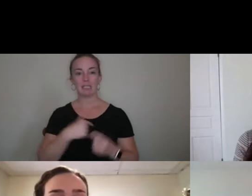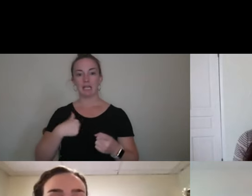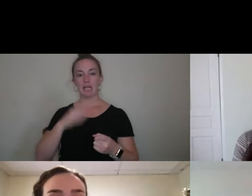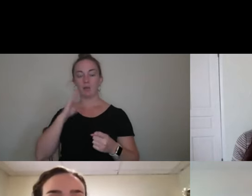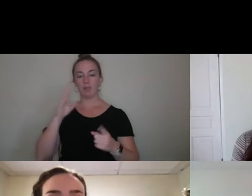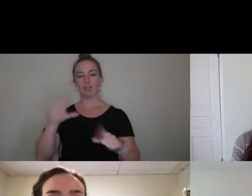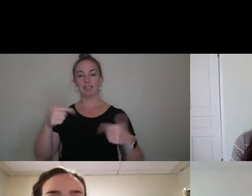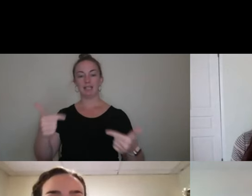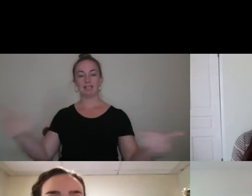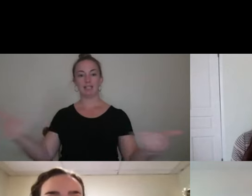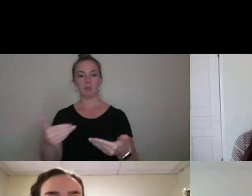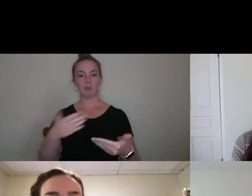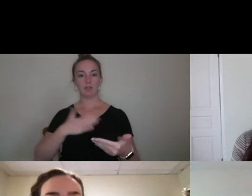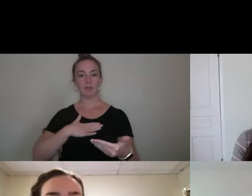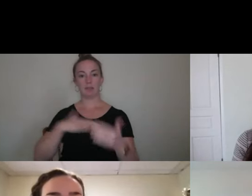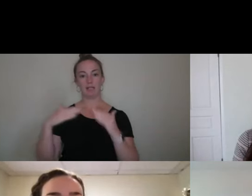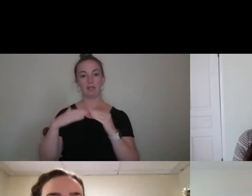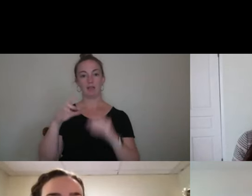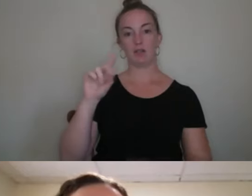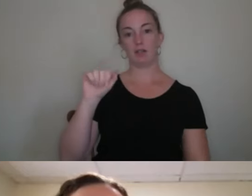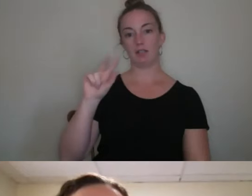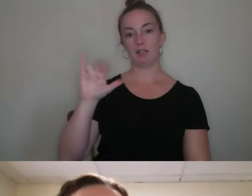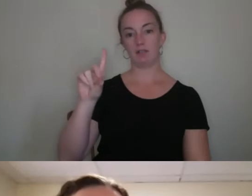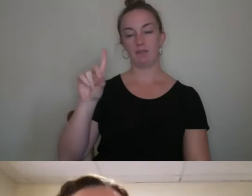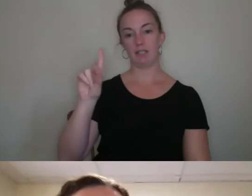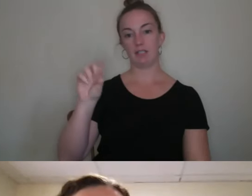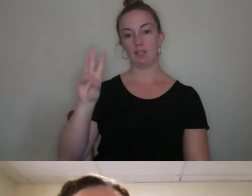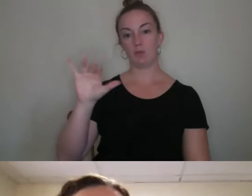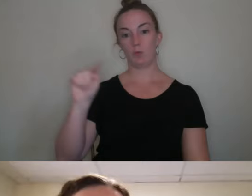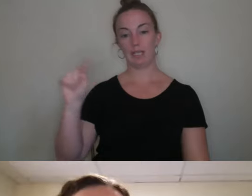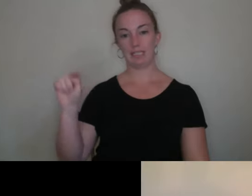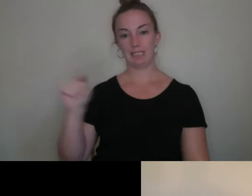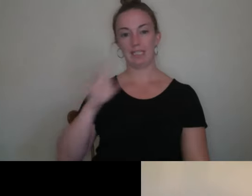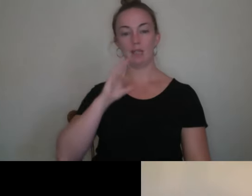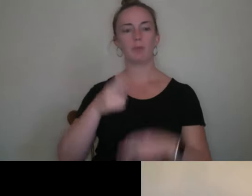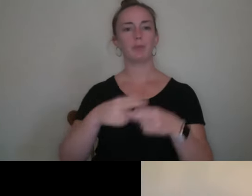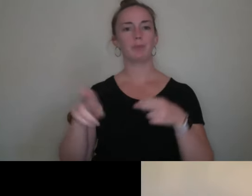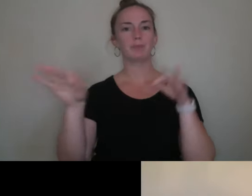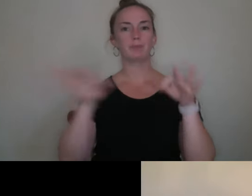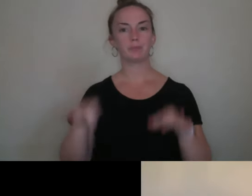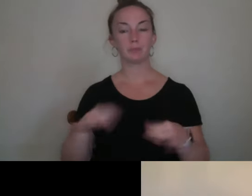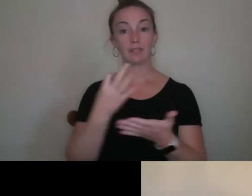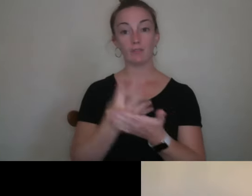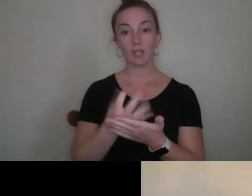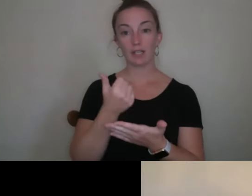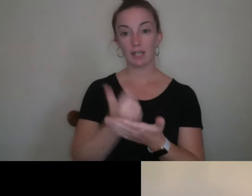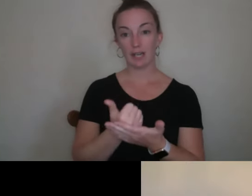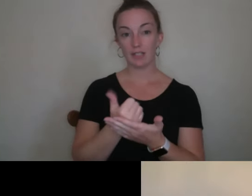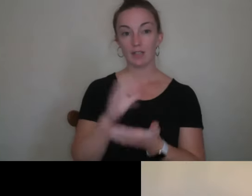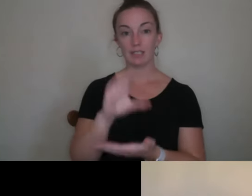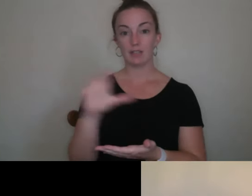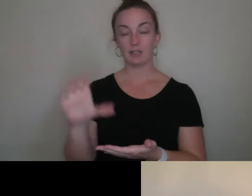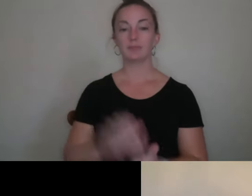next introduce my colleague, David DeWitt. He is going to give us some brief information about financial aid at Center.